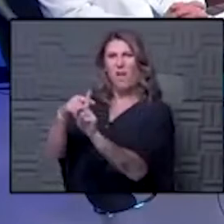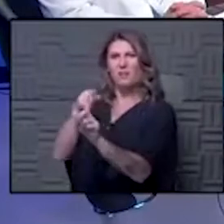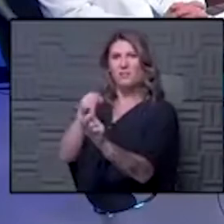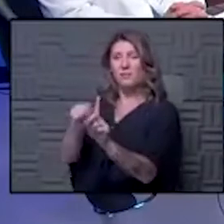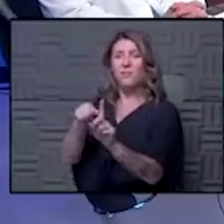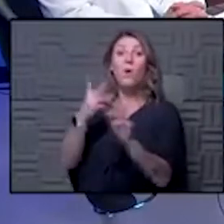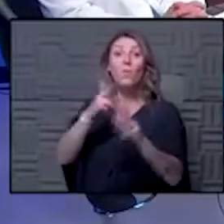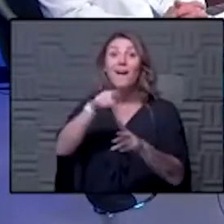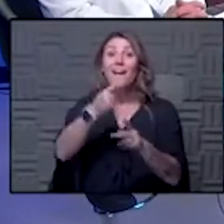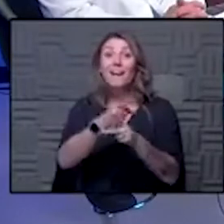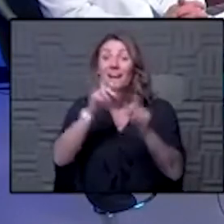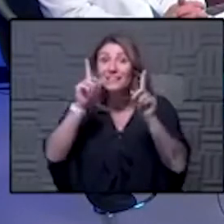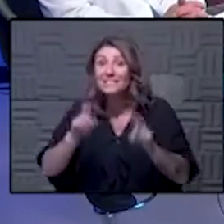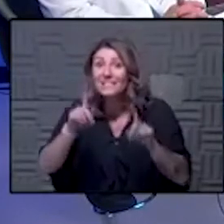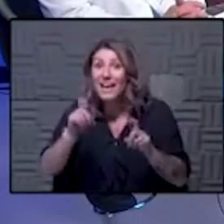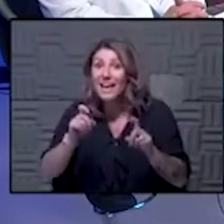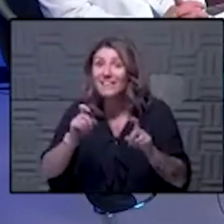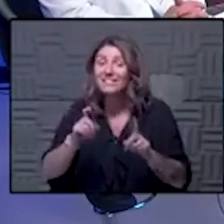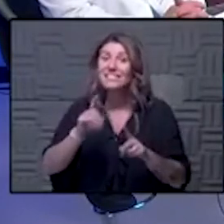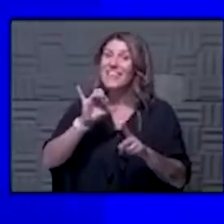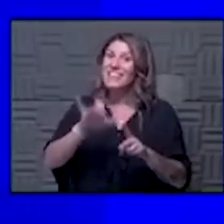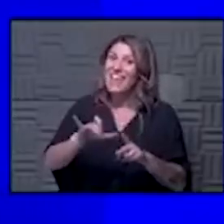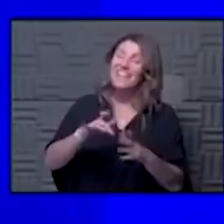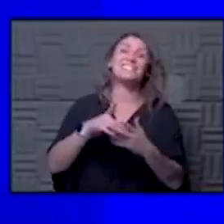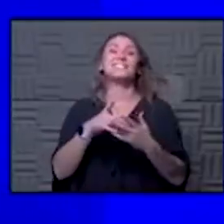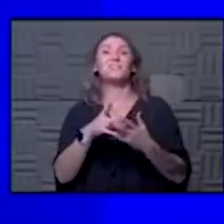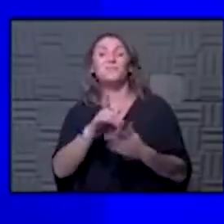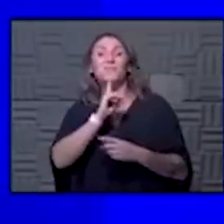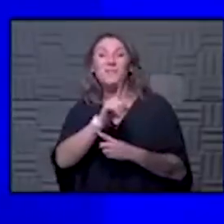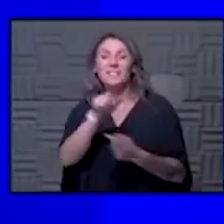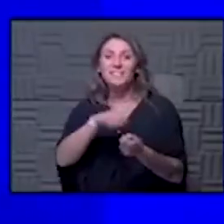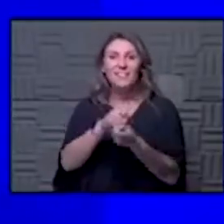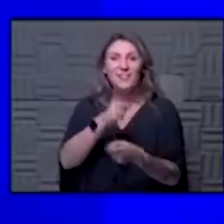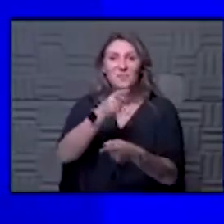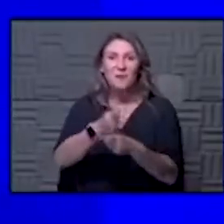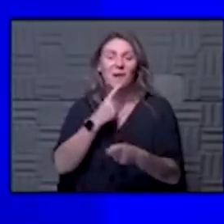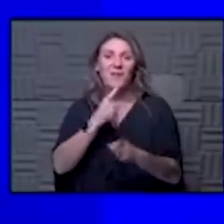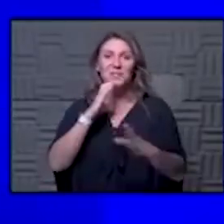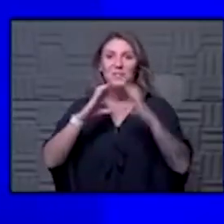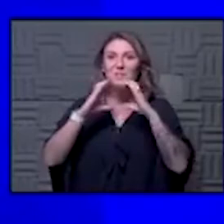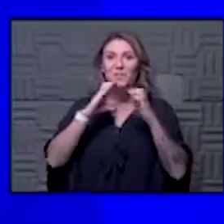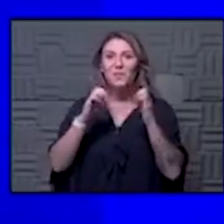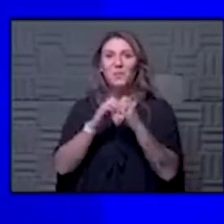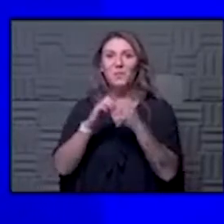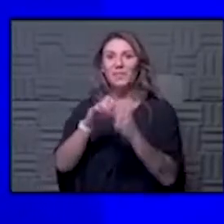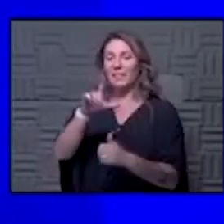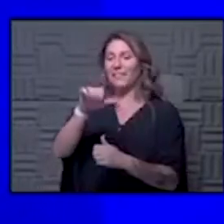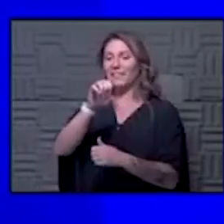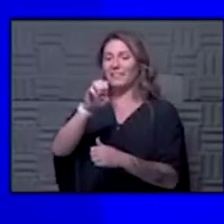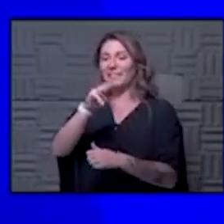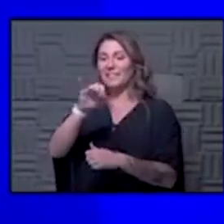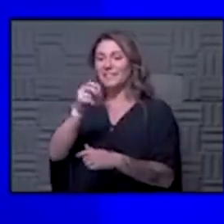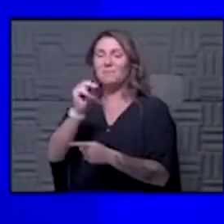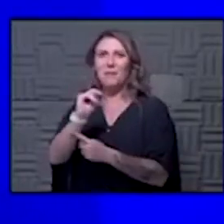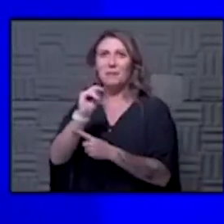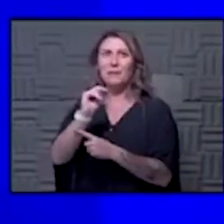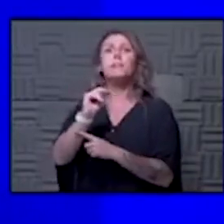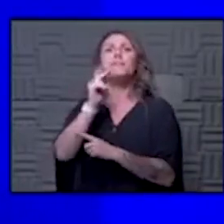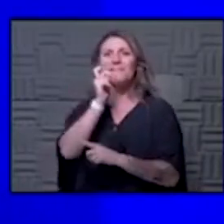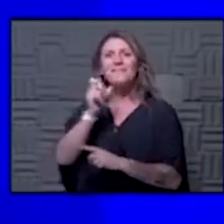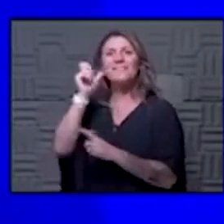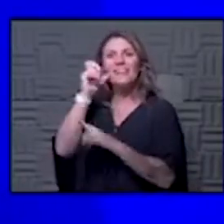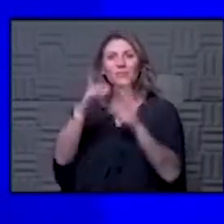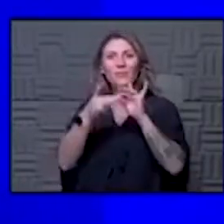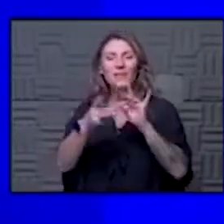what kind of test are you doing the unanswerable question here and i just that's exactly right i just had conversations with dr leesman yesterday about